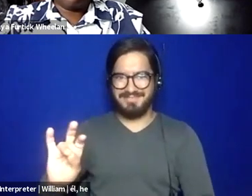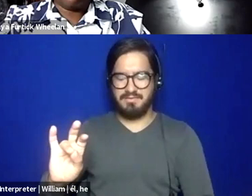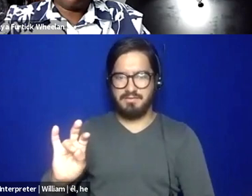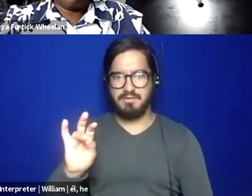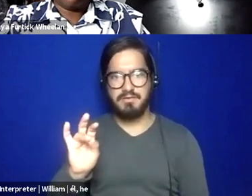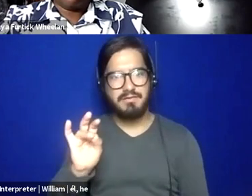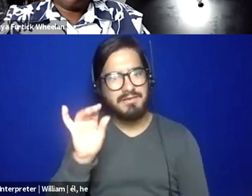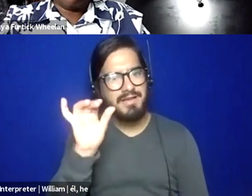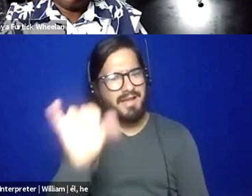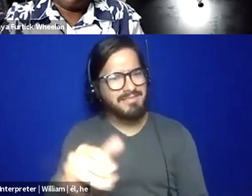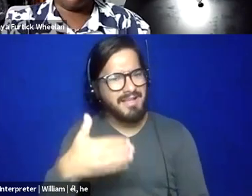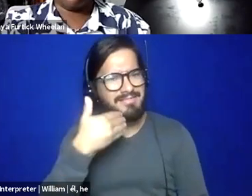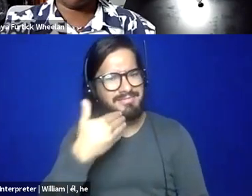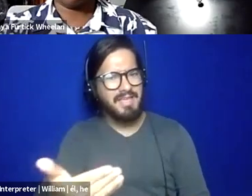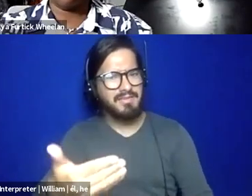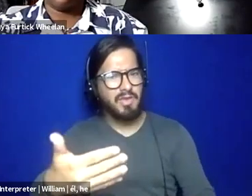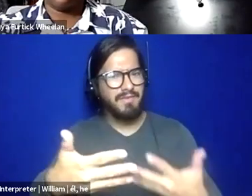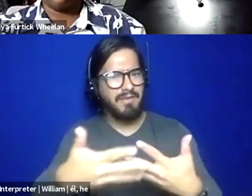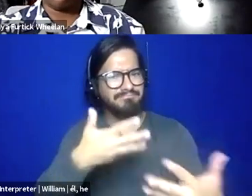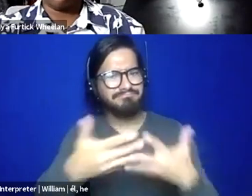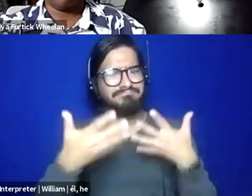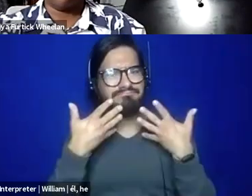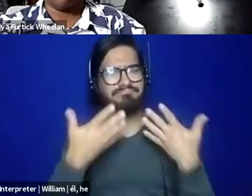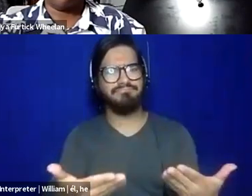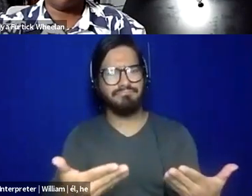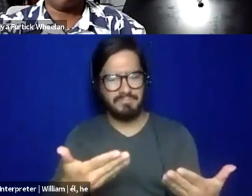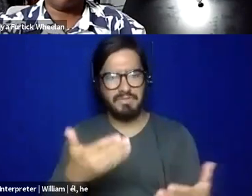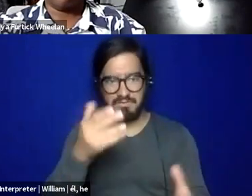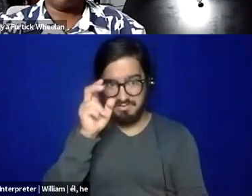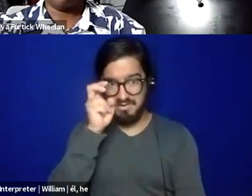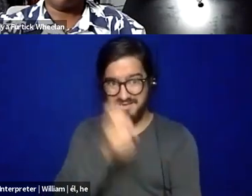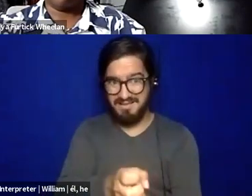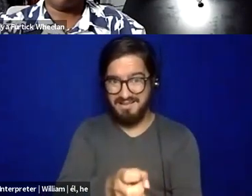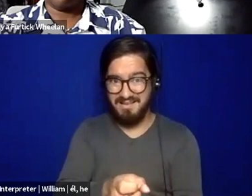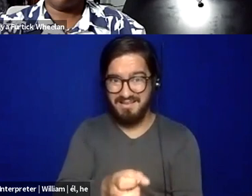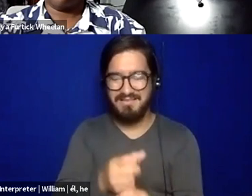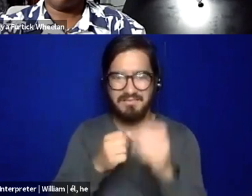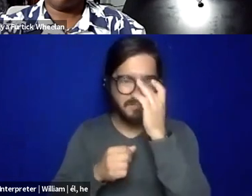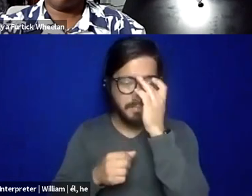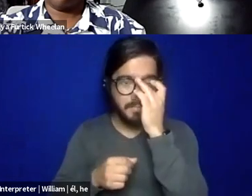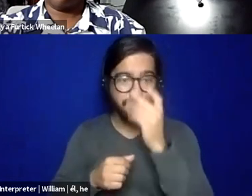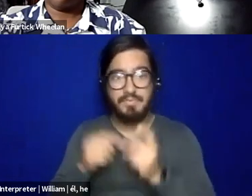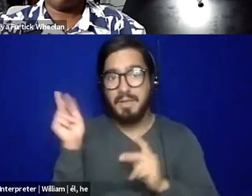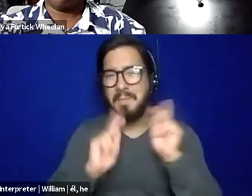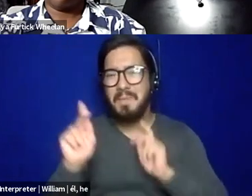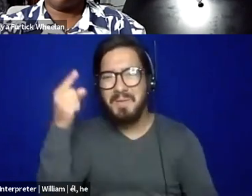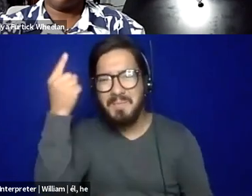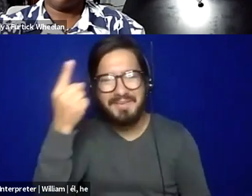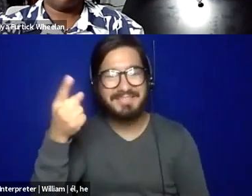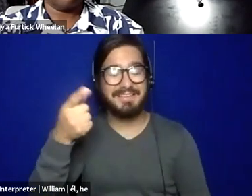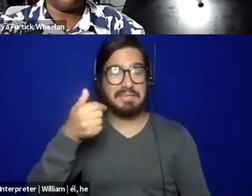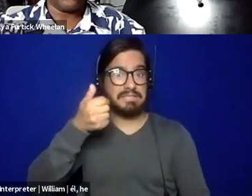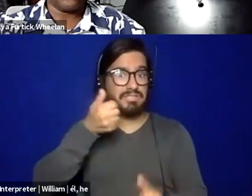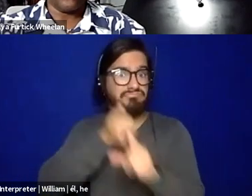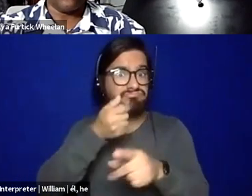Yeah. thanks for that transparency because it's, it is hard. It's not, it's not always this, you know, people think of this, you know, self-care is just